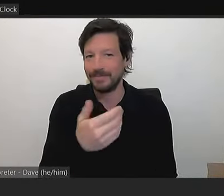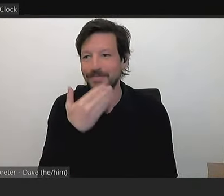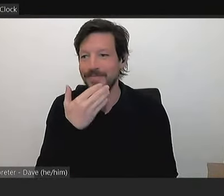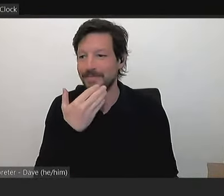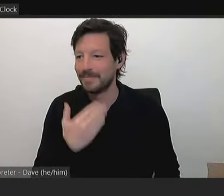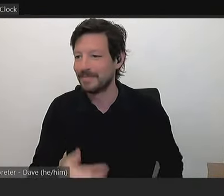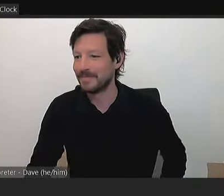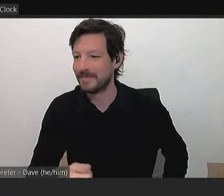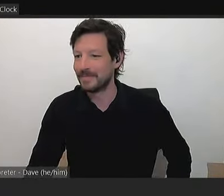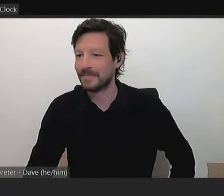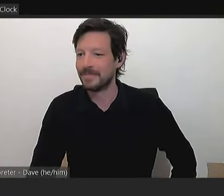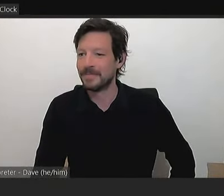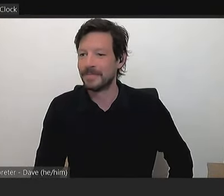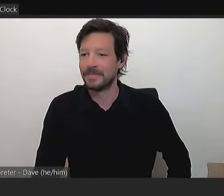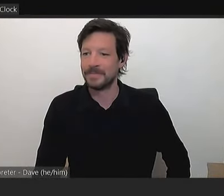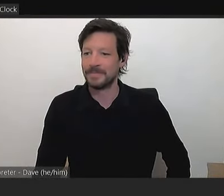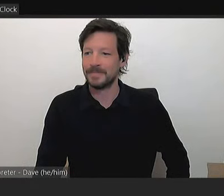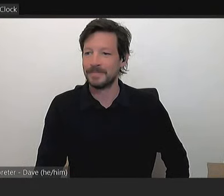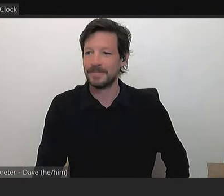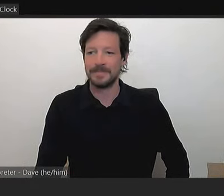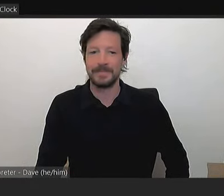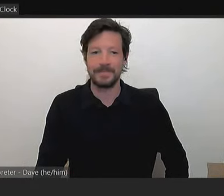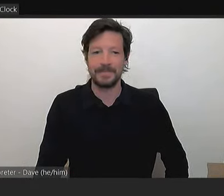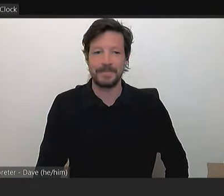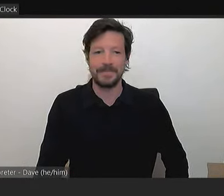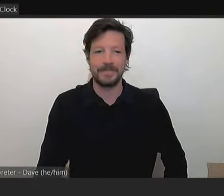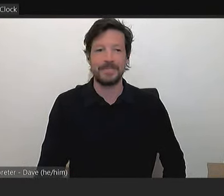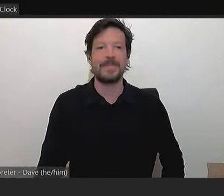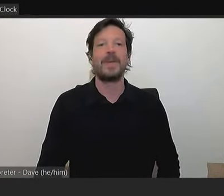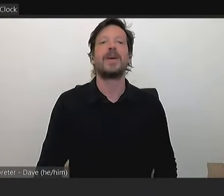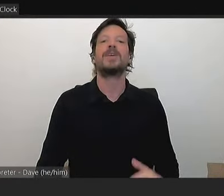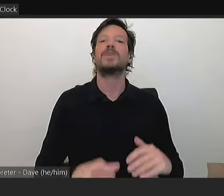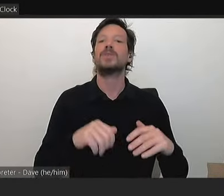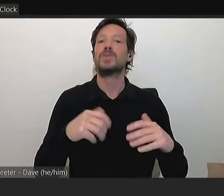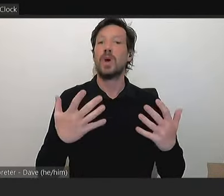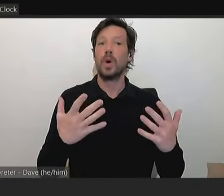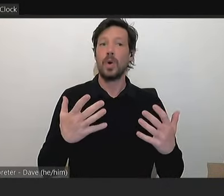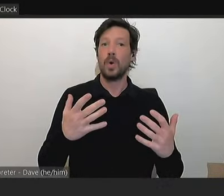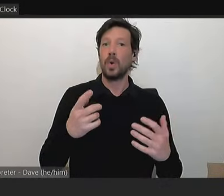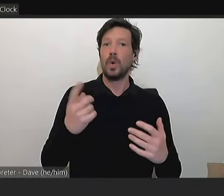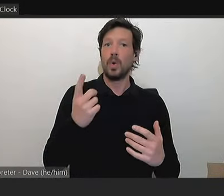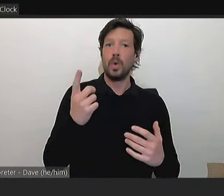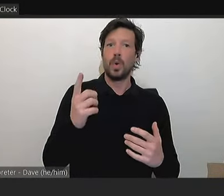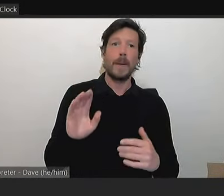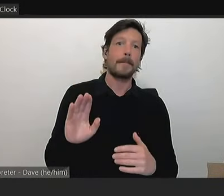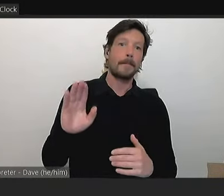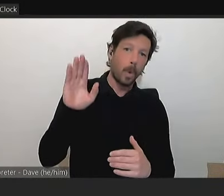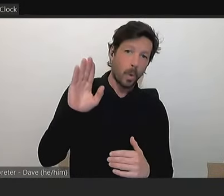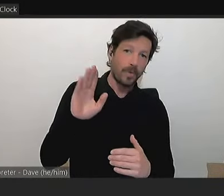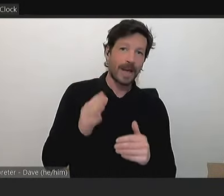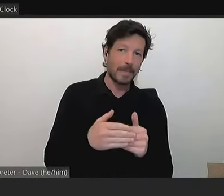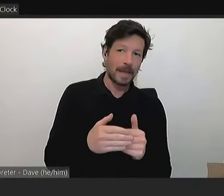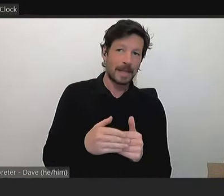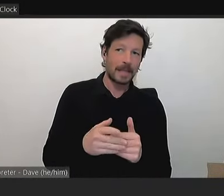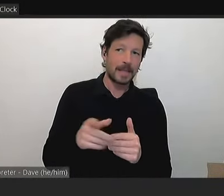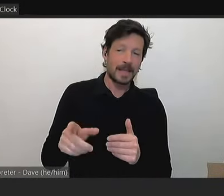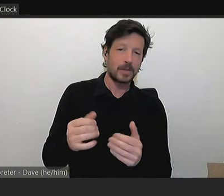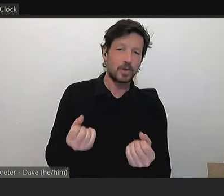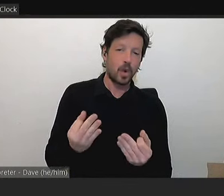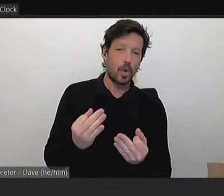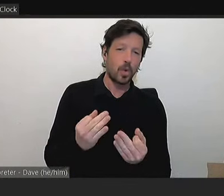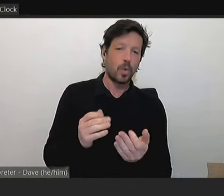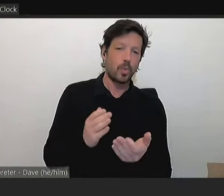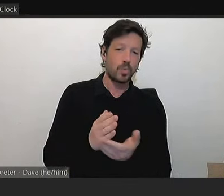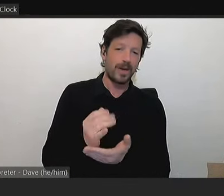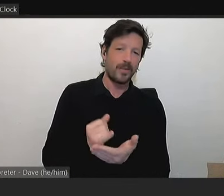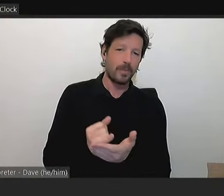Now, because I believe that the mover of an amendment does not have a right of reply, so I apologise for saying that earlier, Councillor